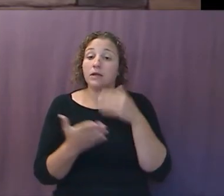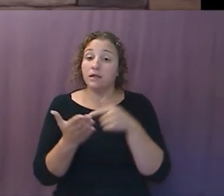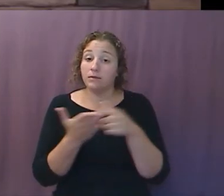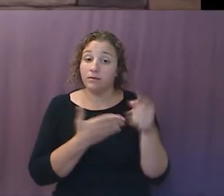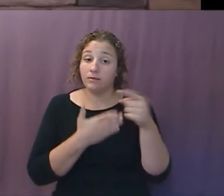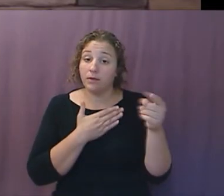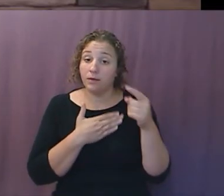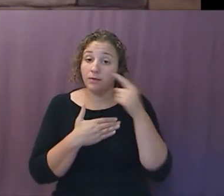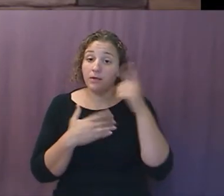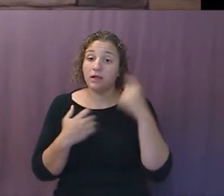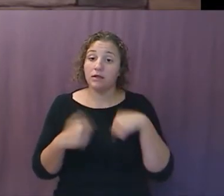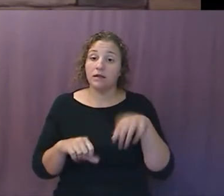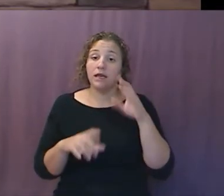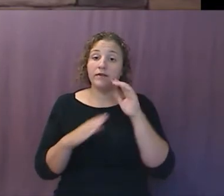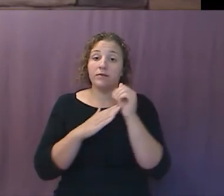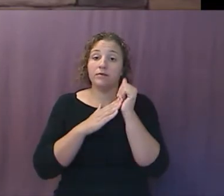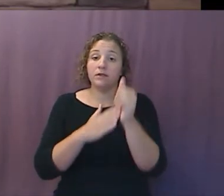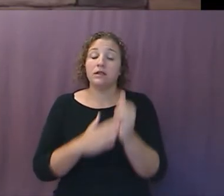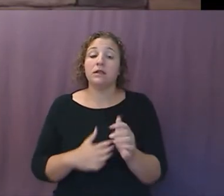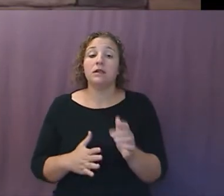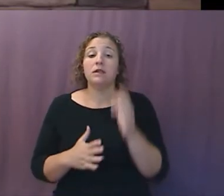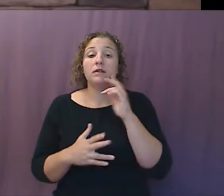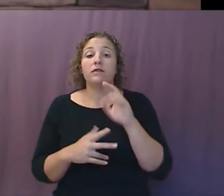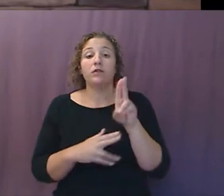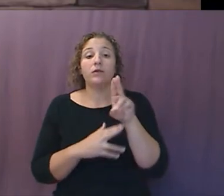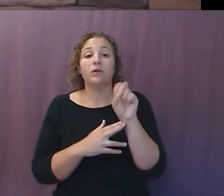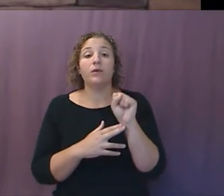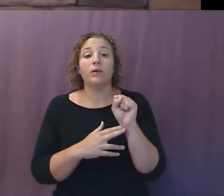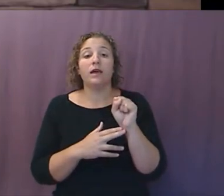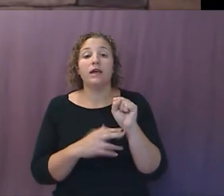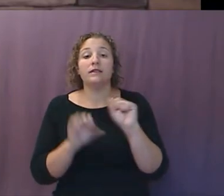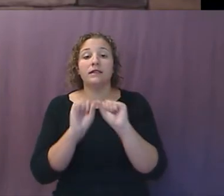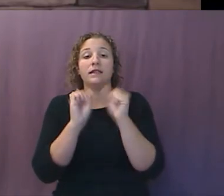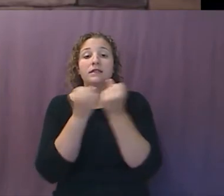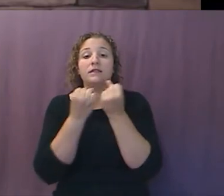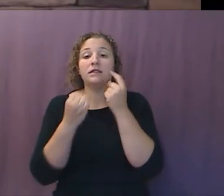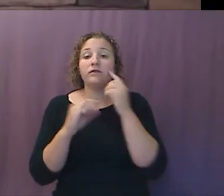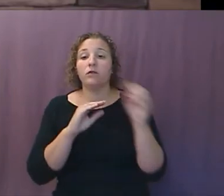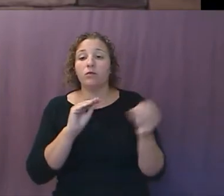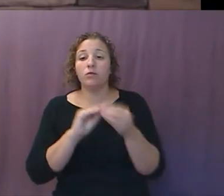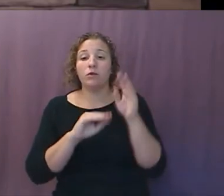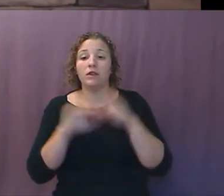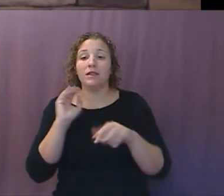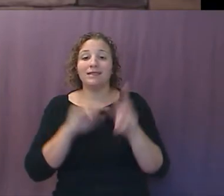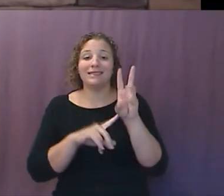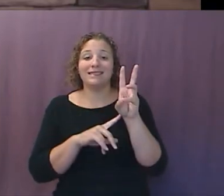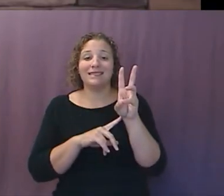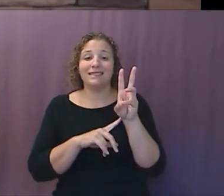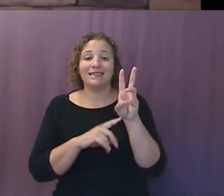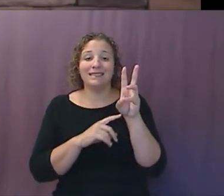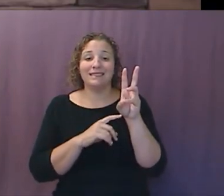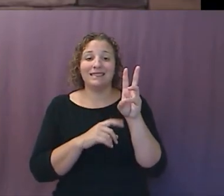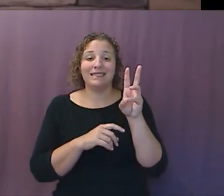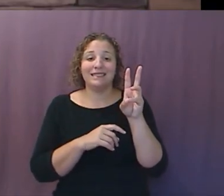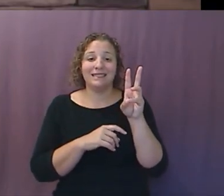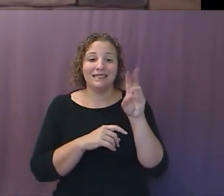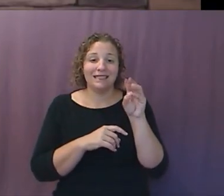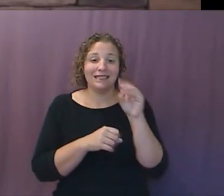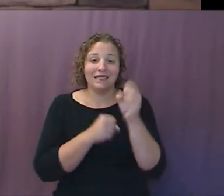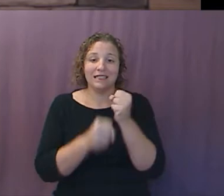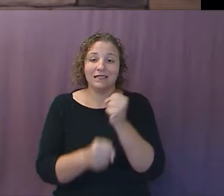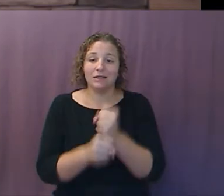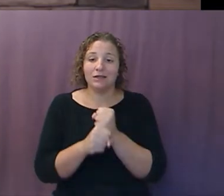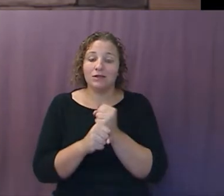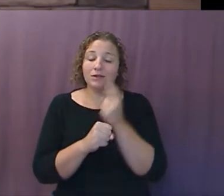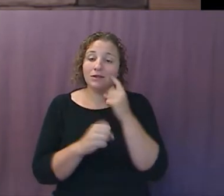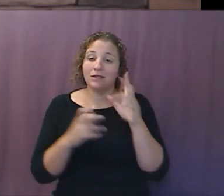breakthroughs for U.S. agencies for more than six decades. Among the government's Wilder Mitra orders, a prototype tool that can